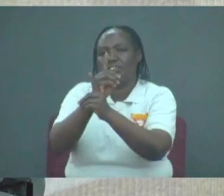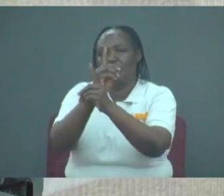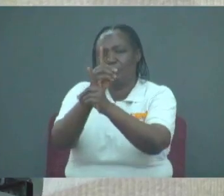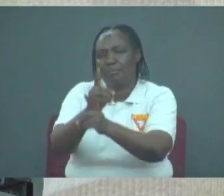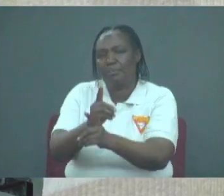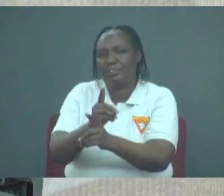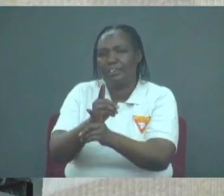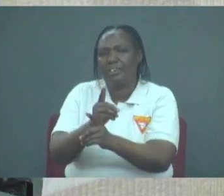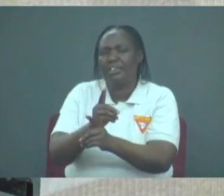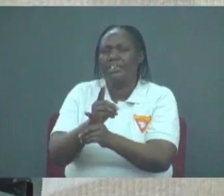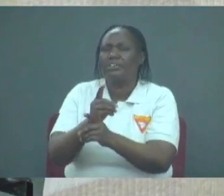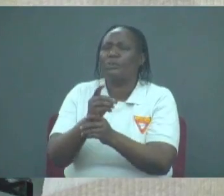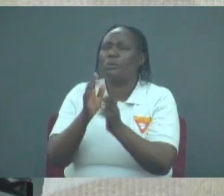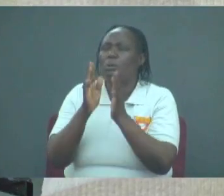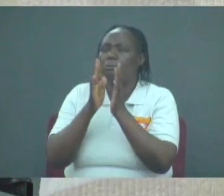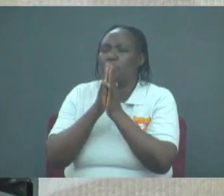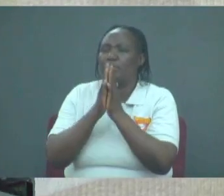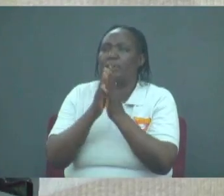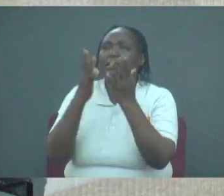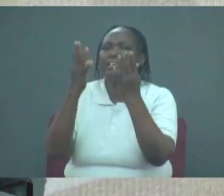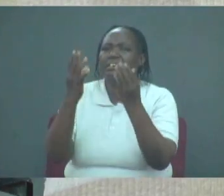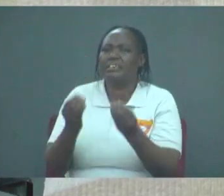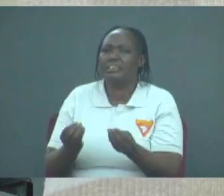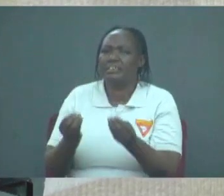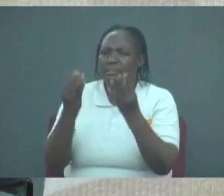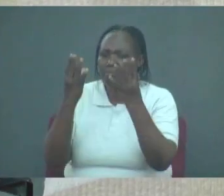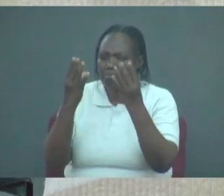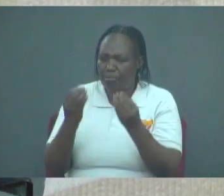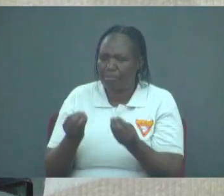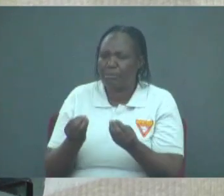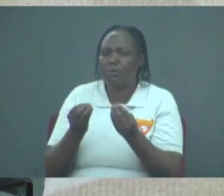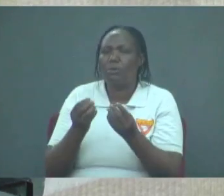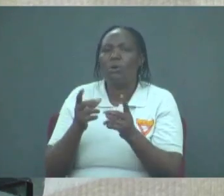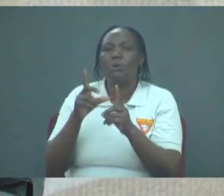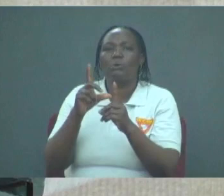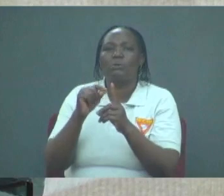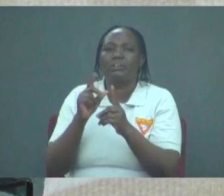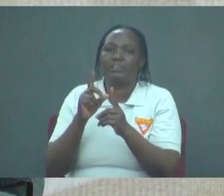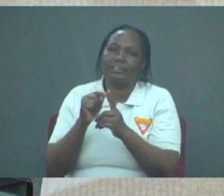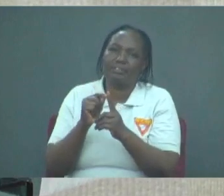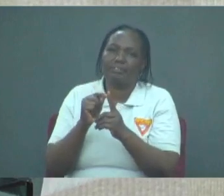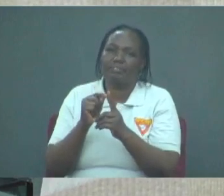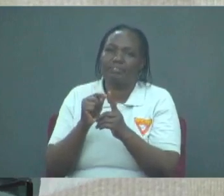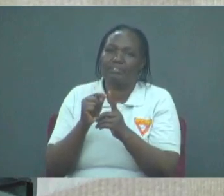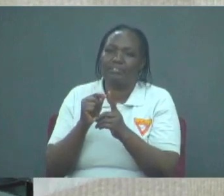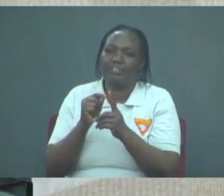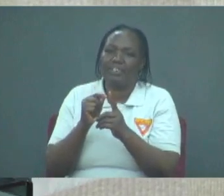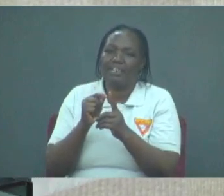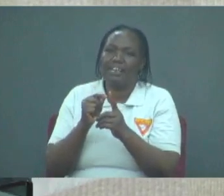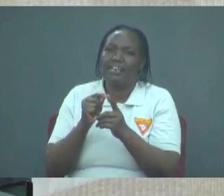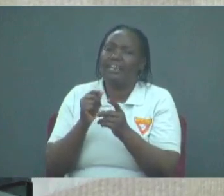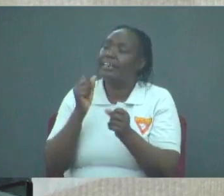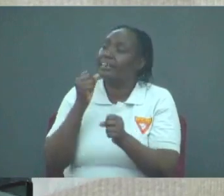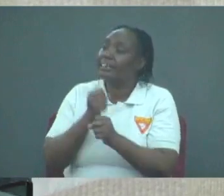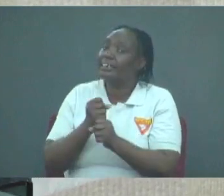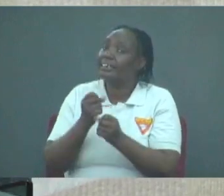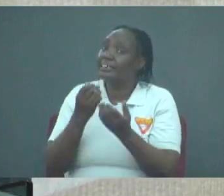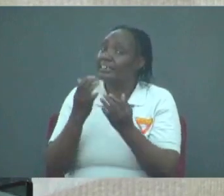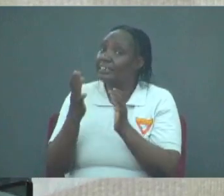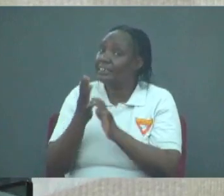very simply and very, very specifically. Are we together? Did Jesus repeat many things, children?